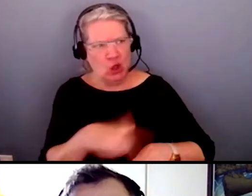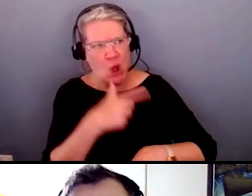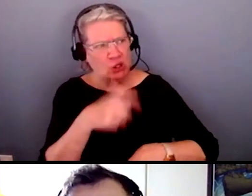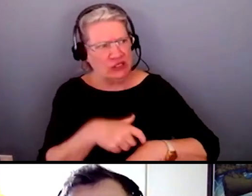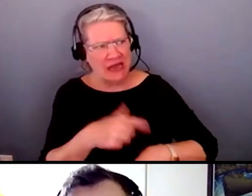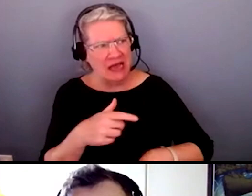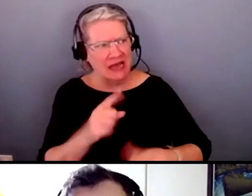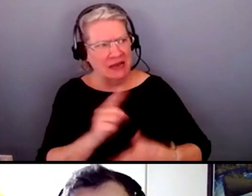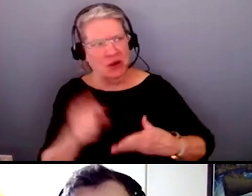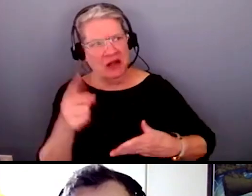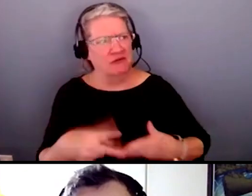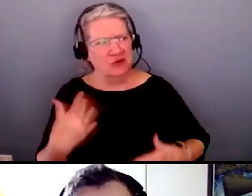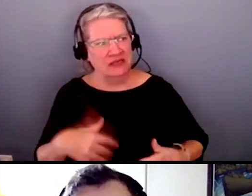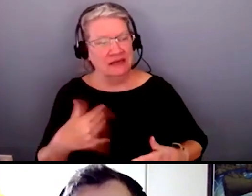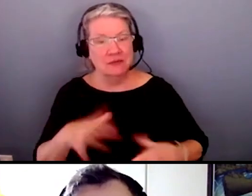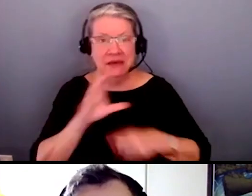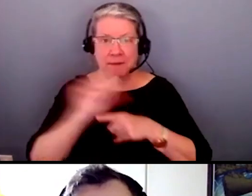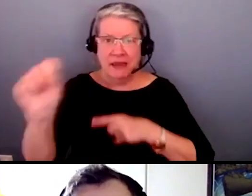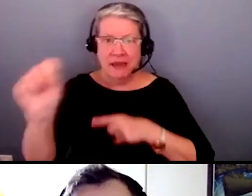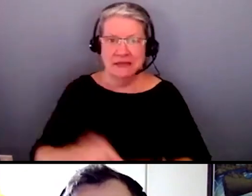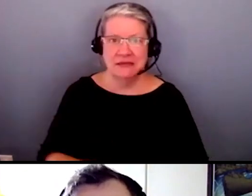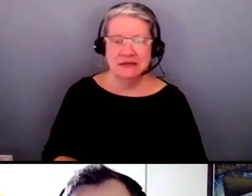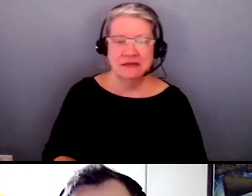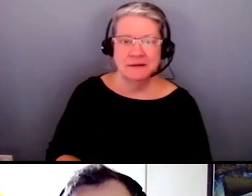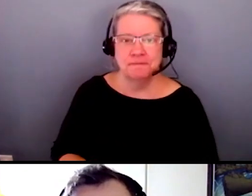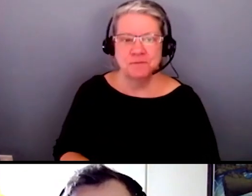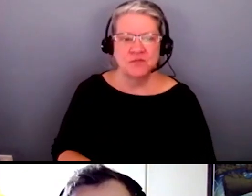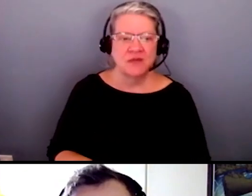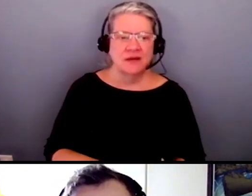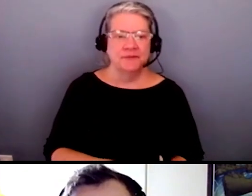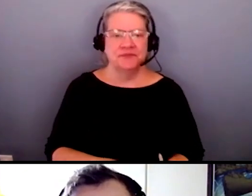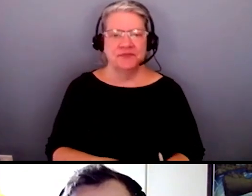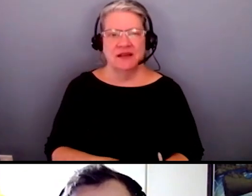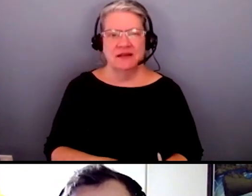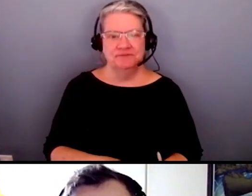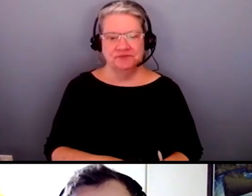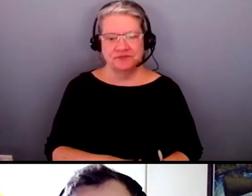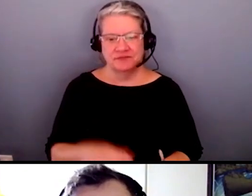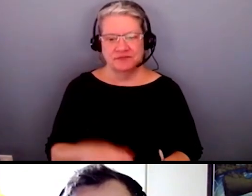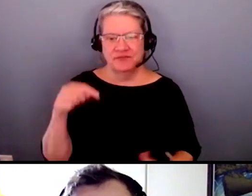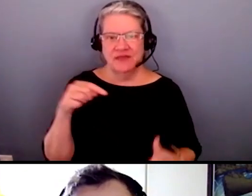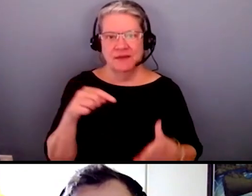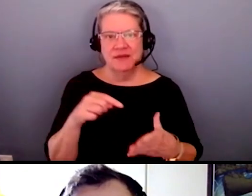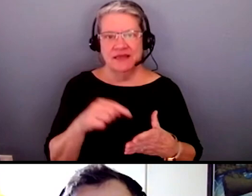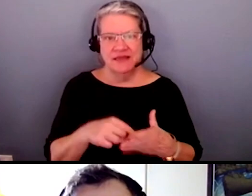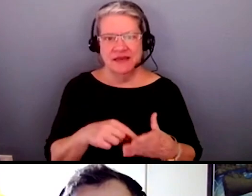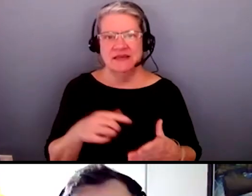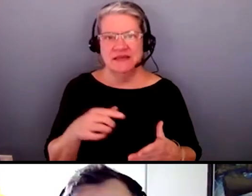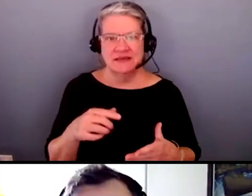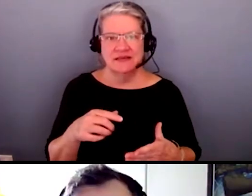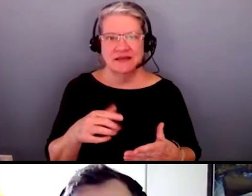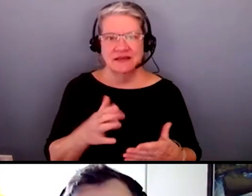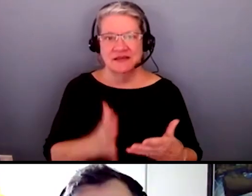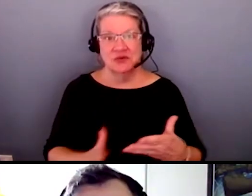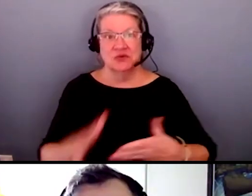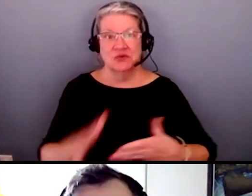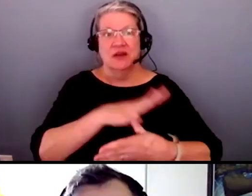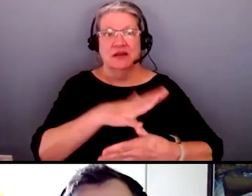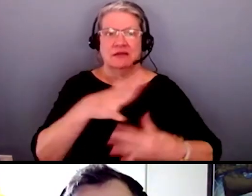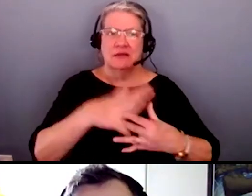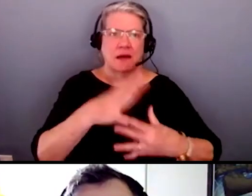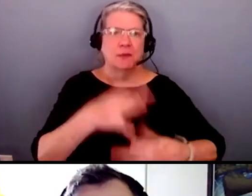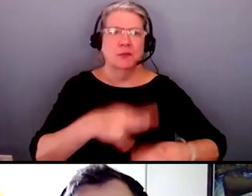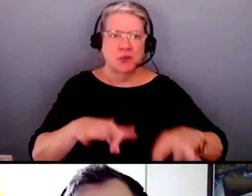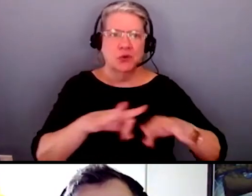it's been really amazing. Um, but this is probably ranking as the most important one that we've done